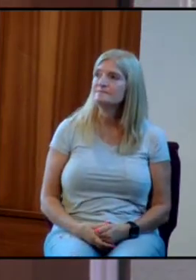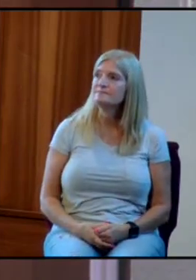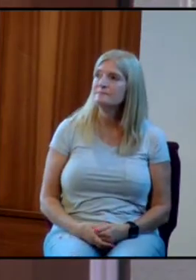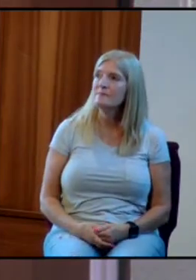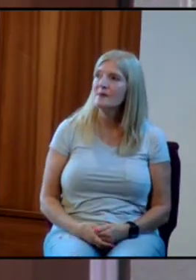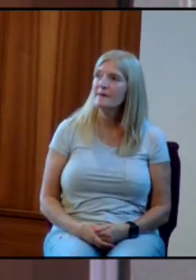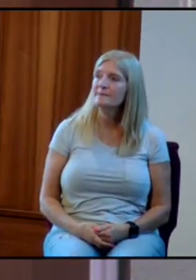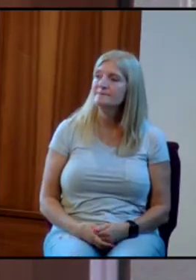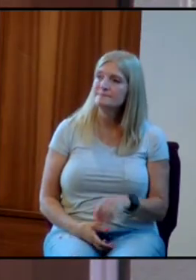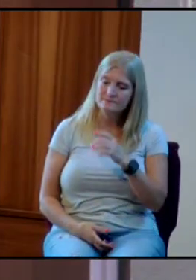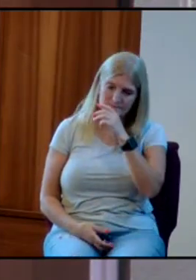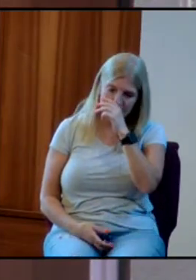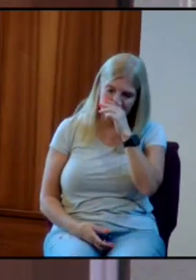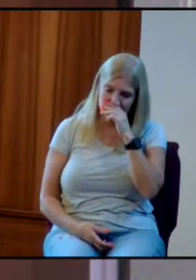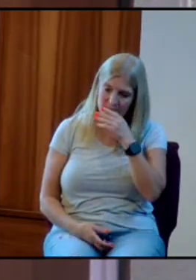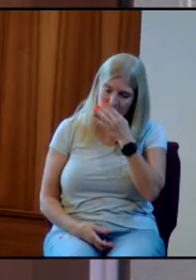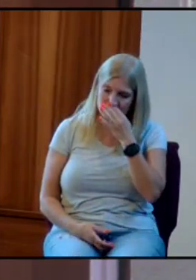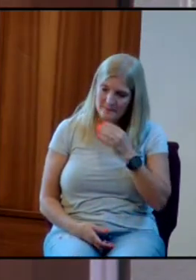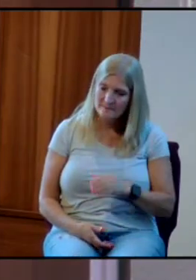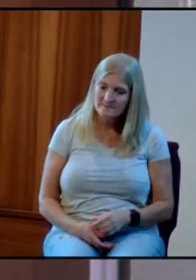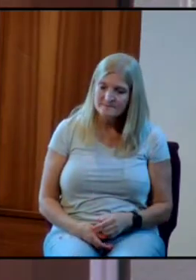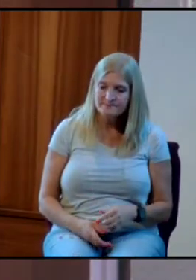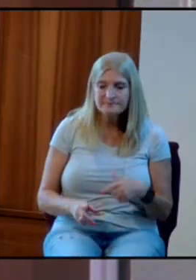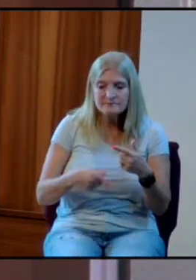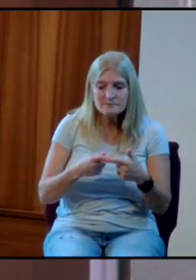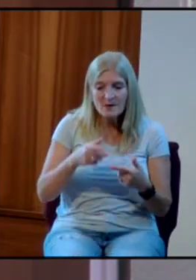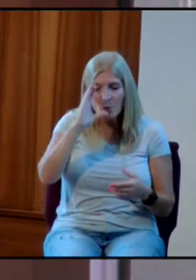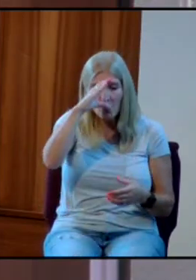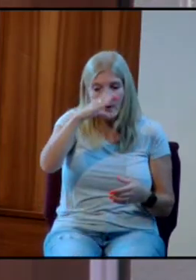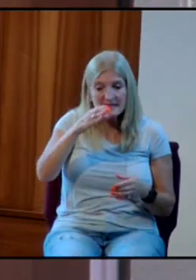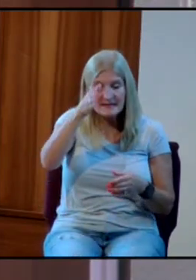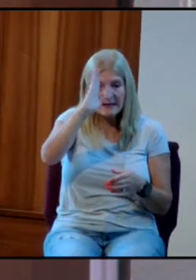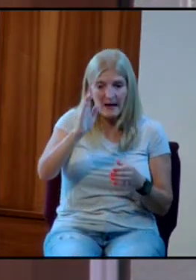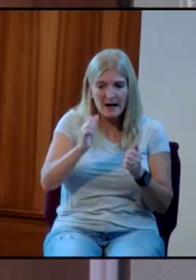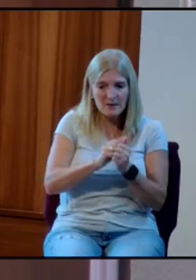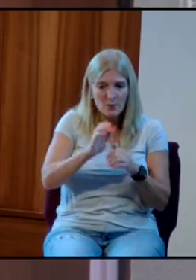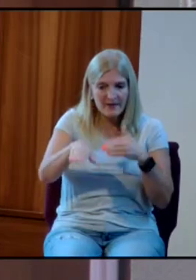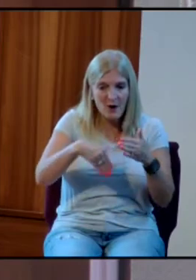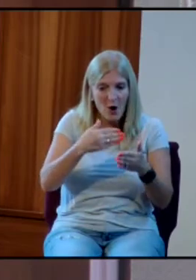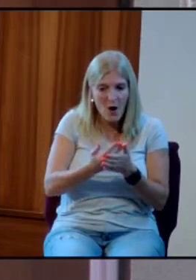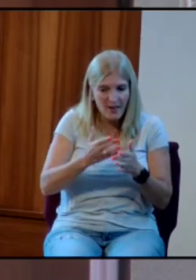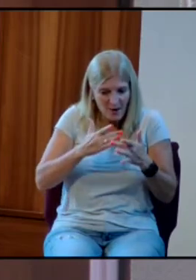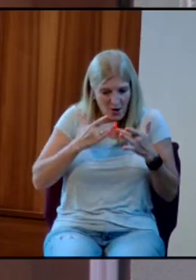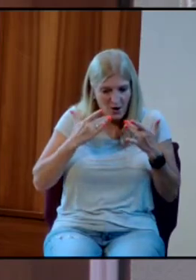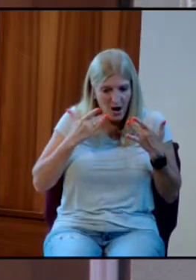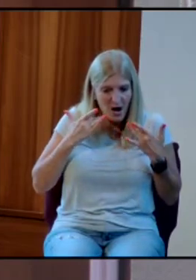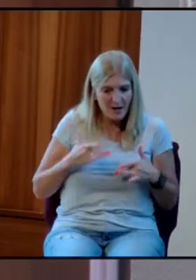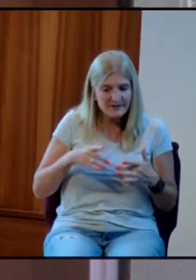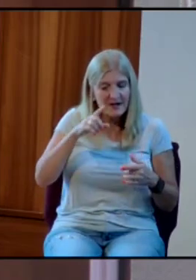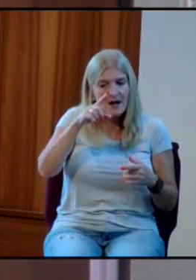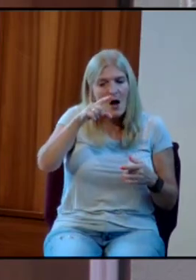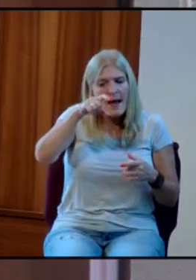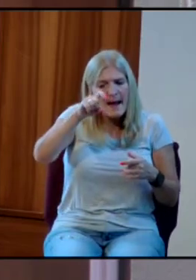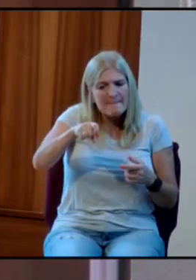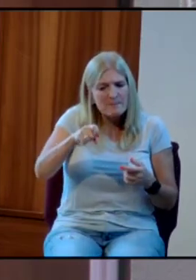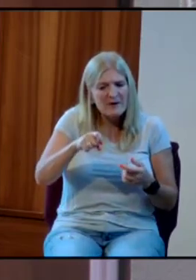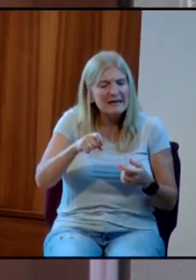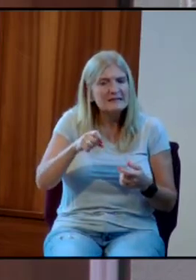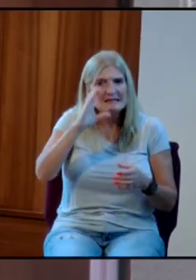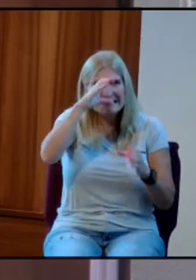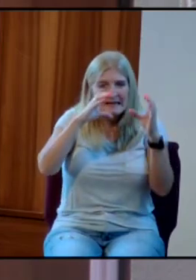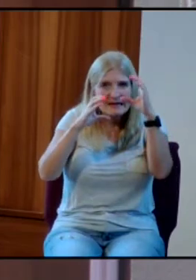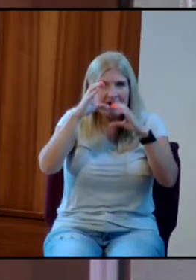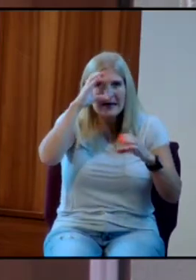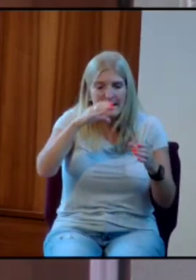And then when we seek God with all our heart, we seek him volitionally. That means we start making choices